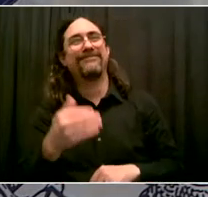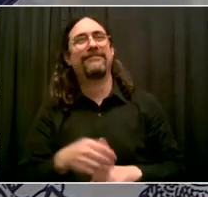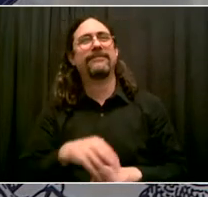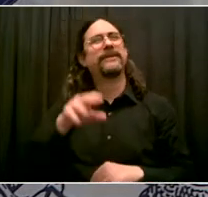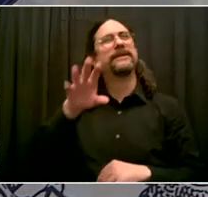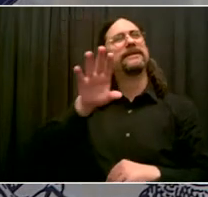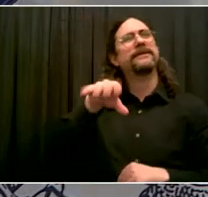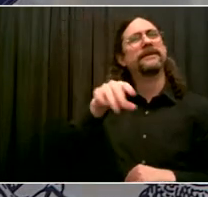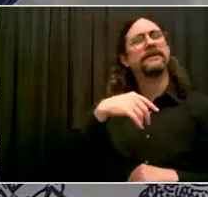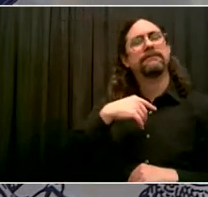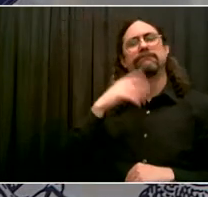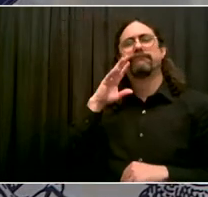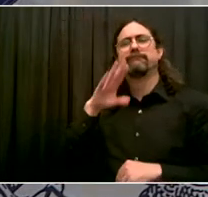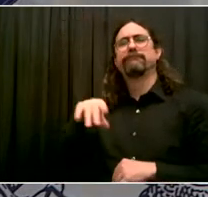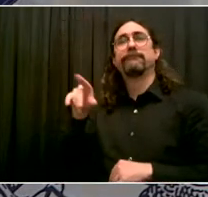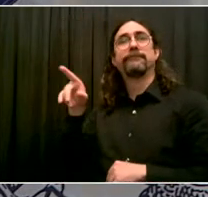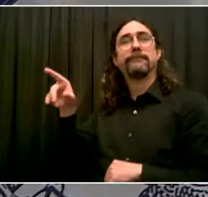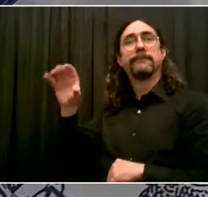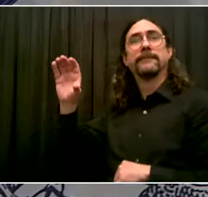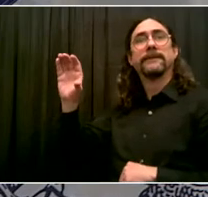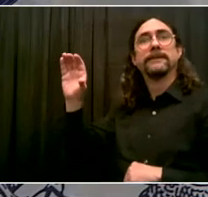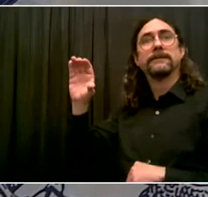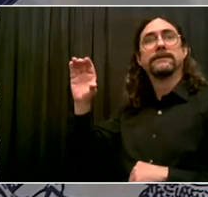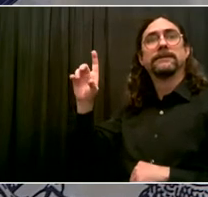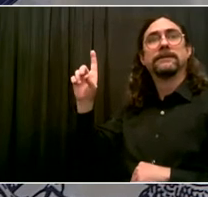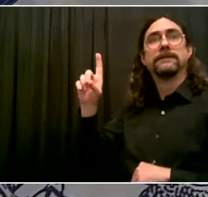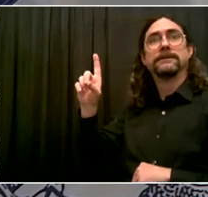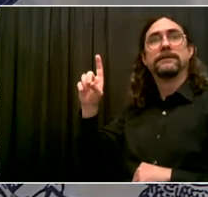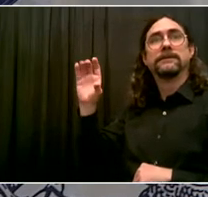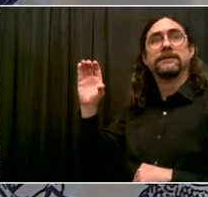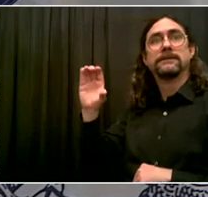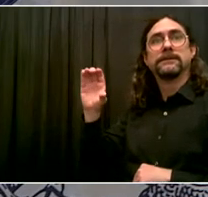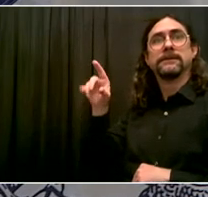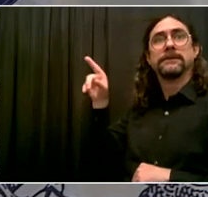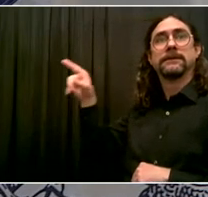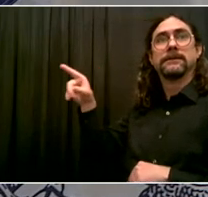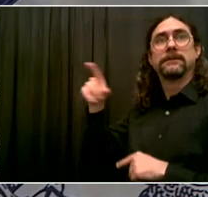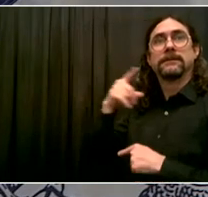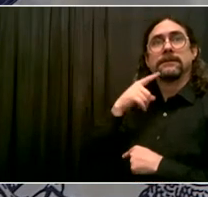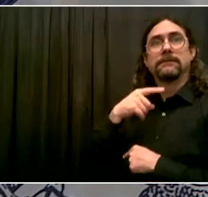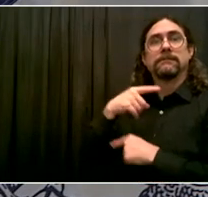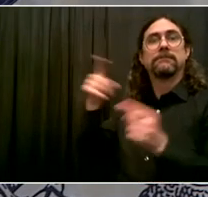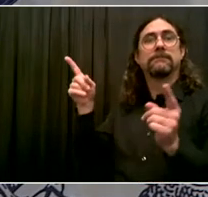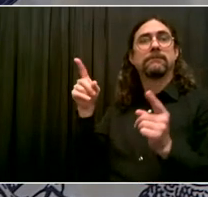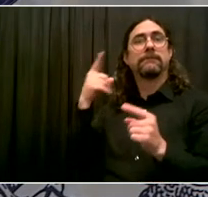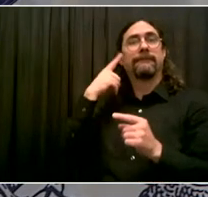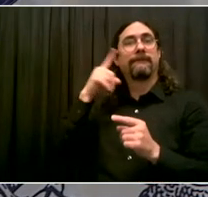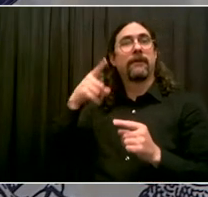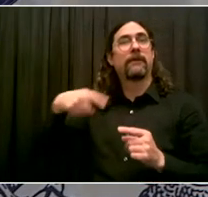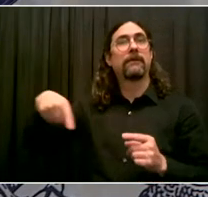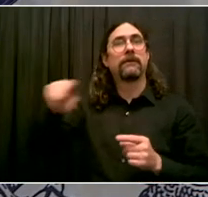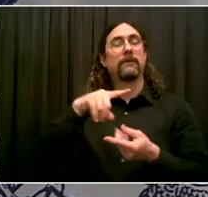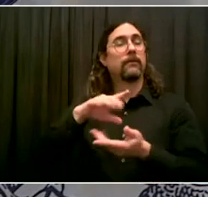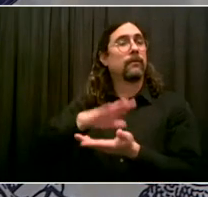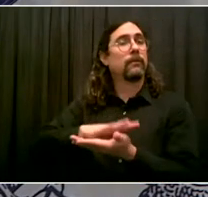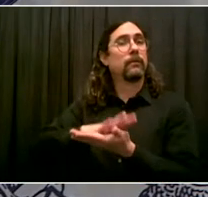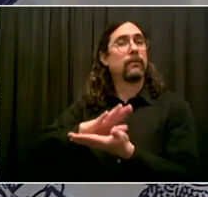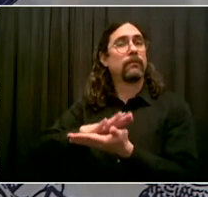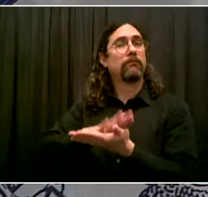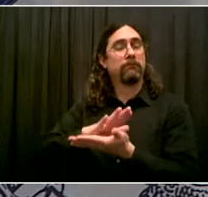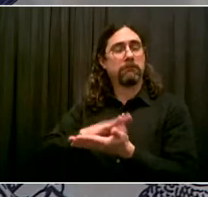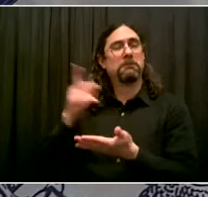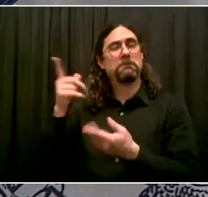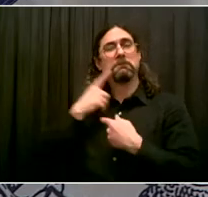they revise it down to three feet as sufficient, is that going to affect how you and the Department of Education will